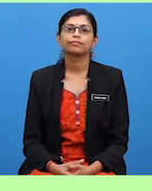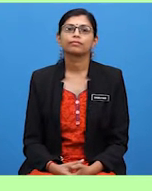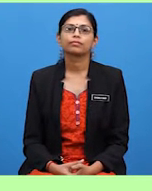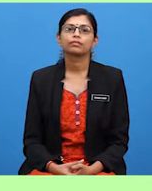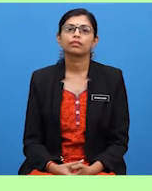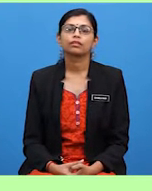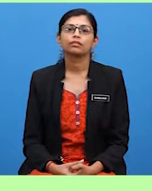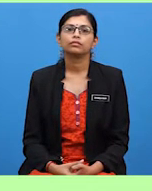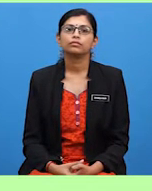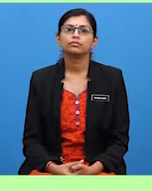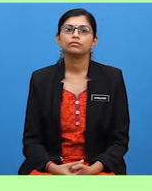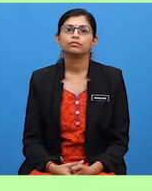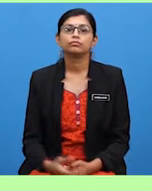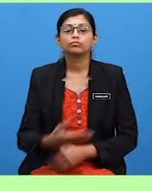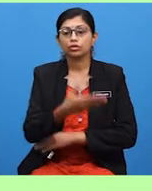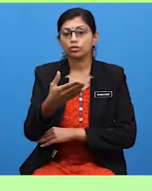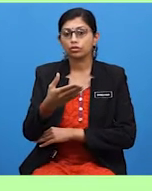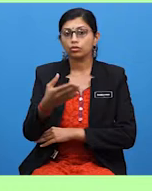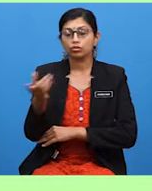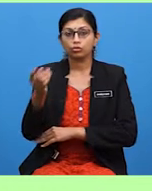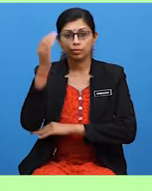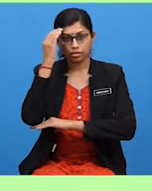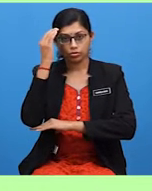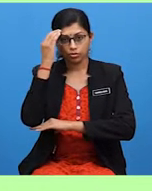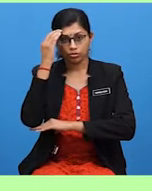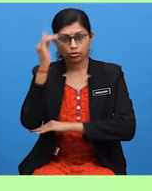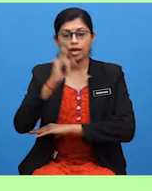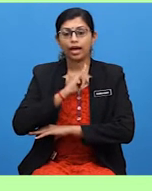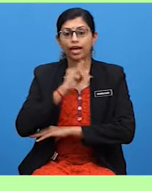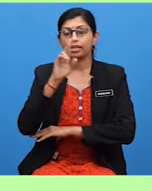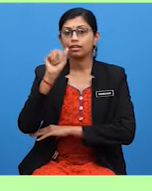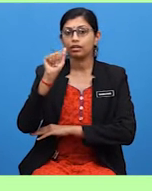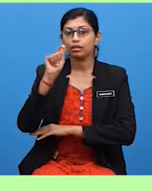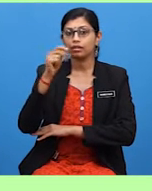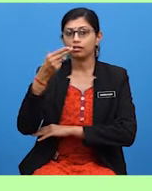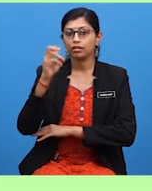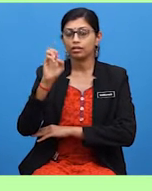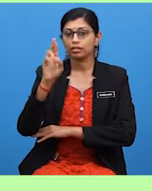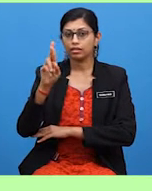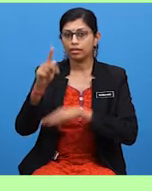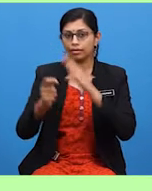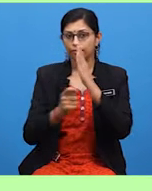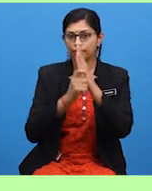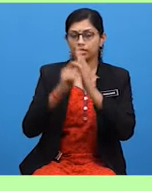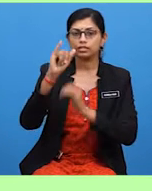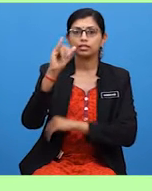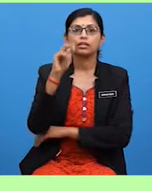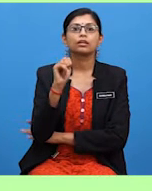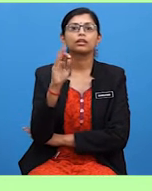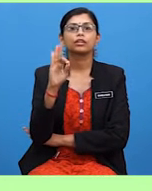For your information, we use I'd rather plus infinitive.